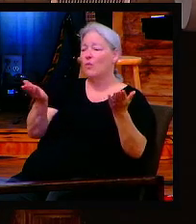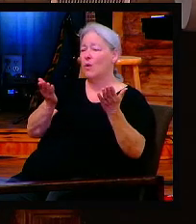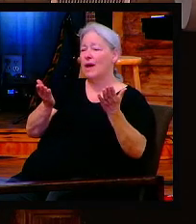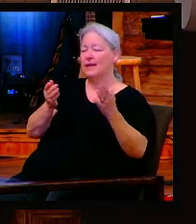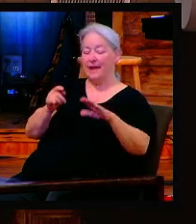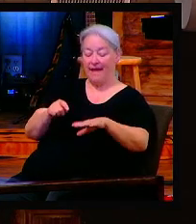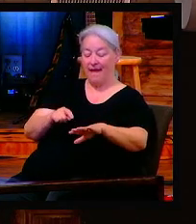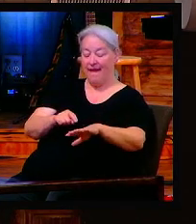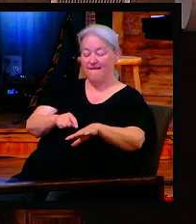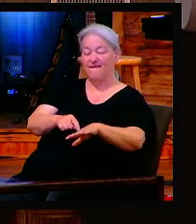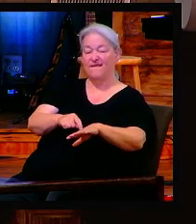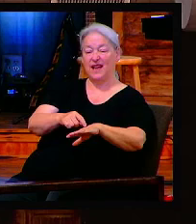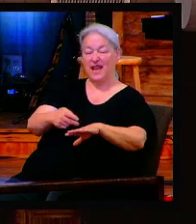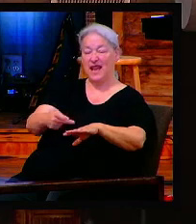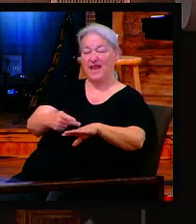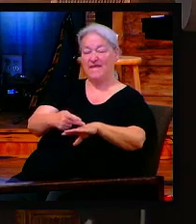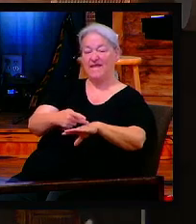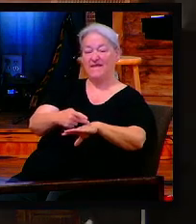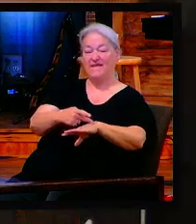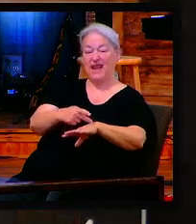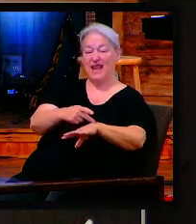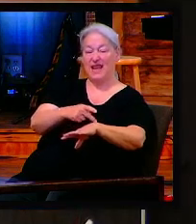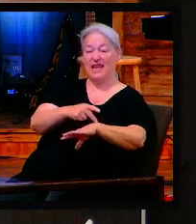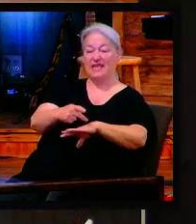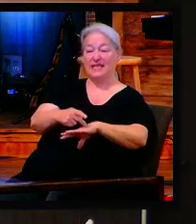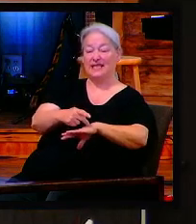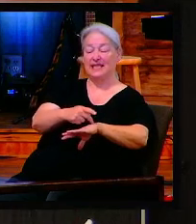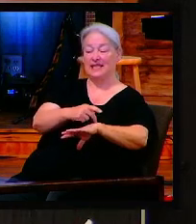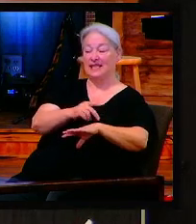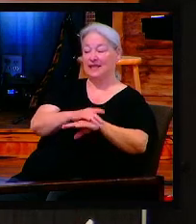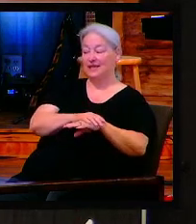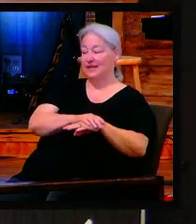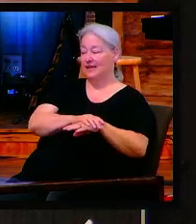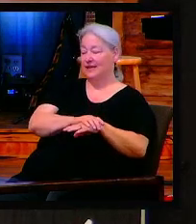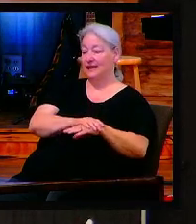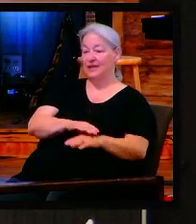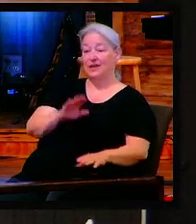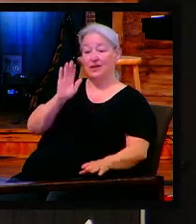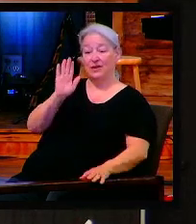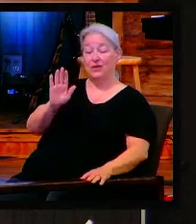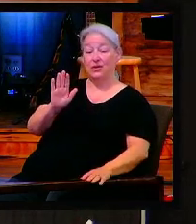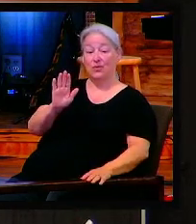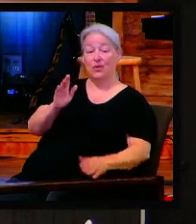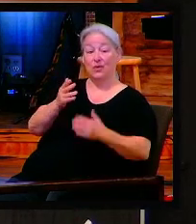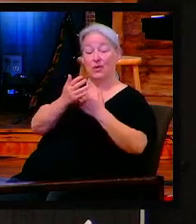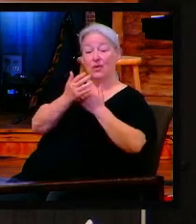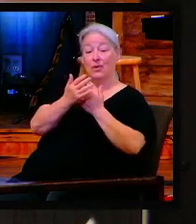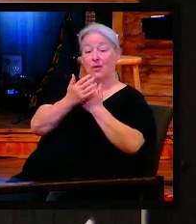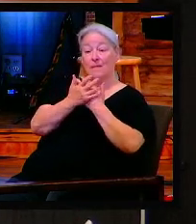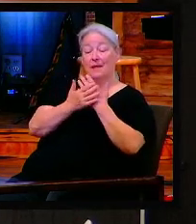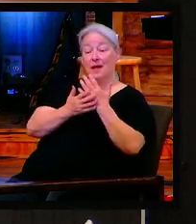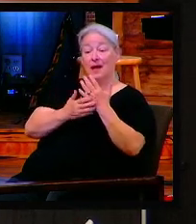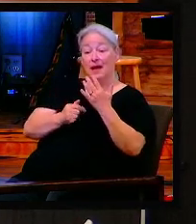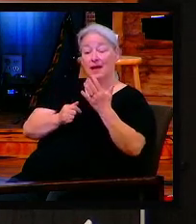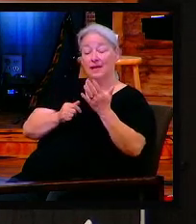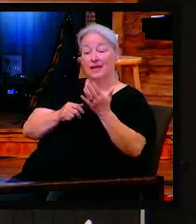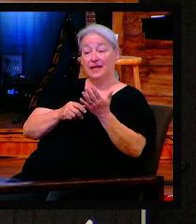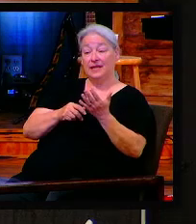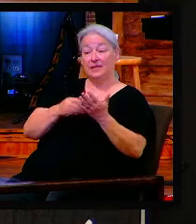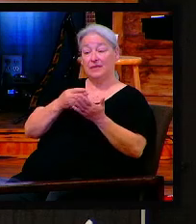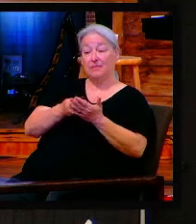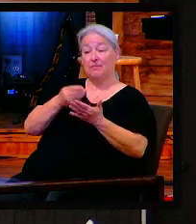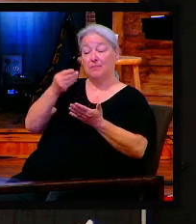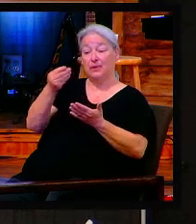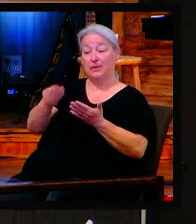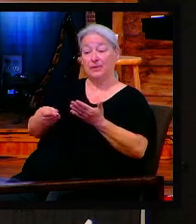Okay, church, are you listening to this? Your blood is purchasing. The pattern